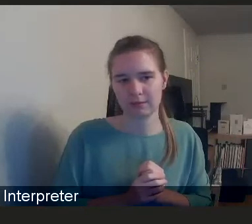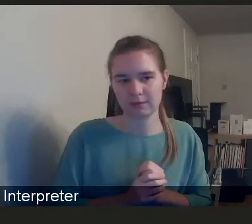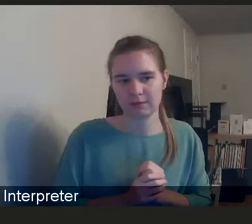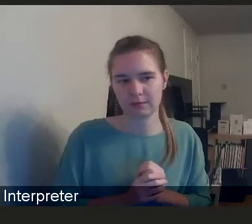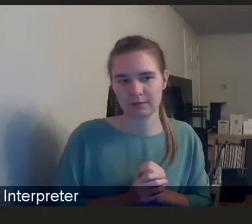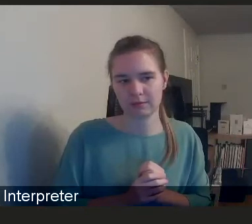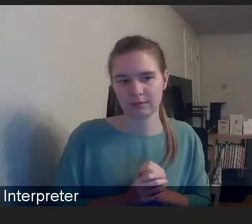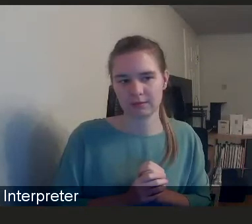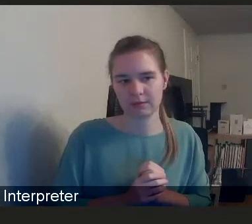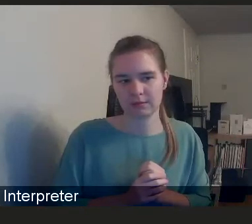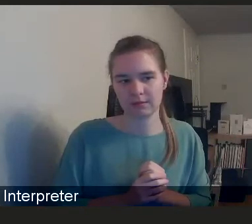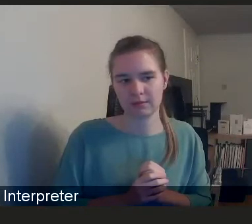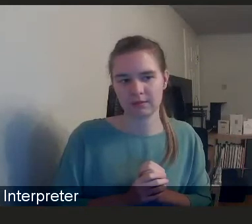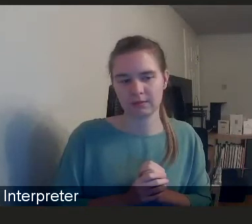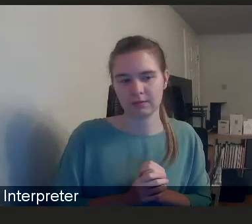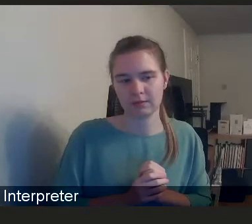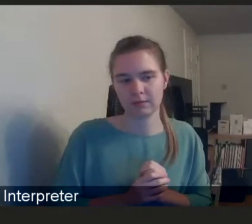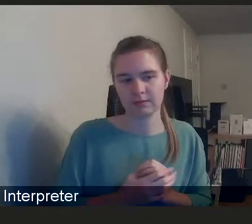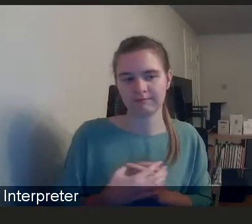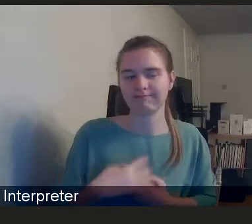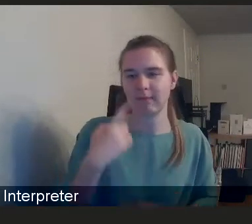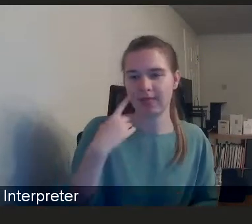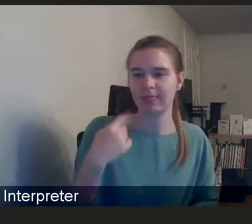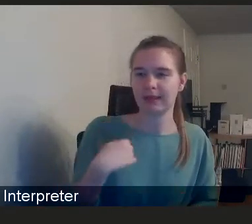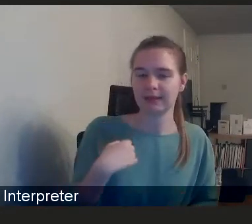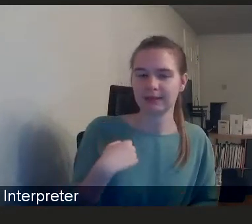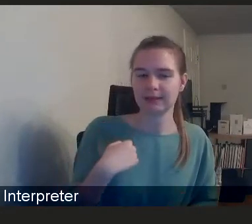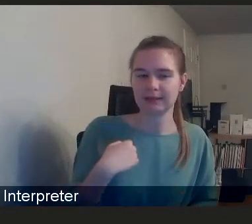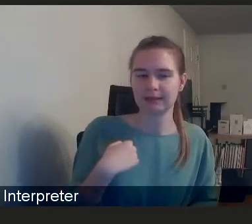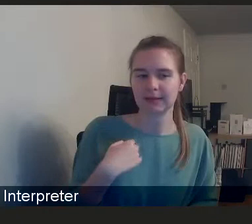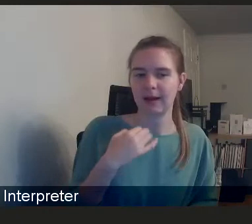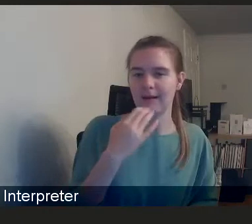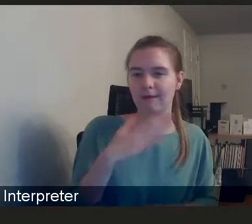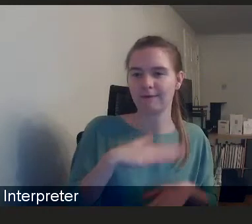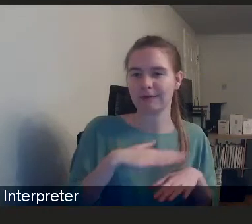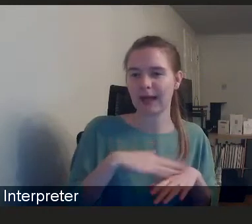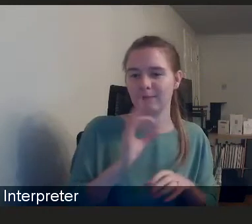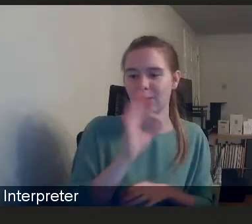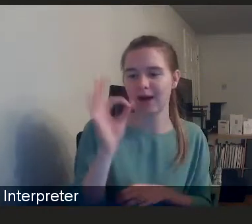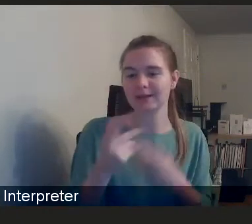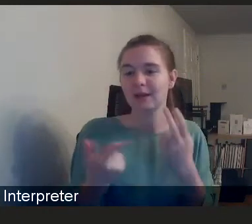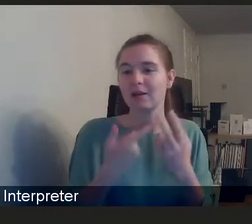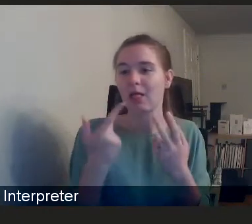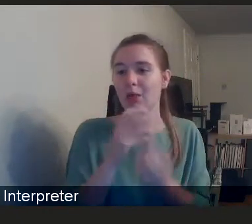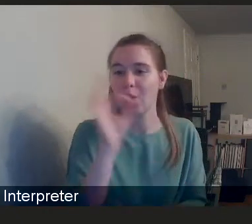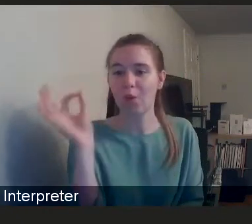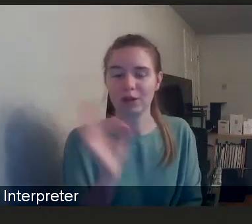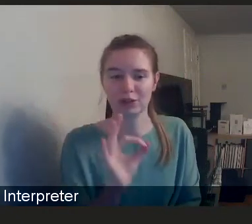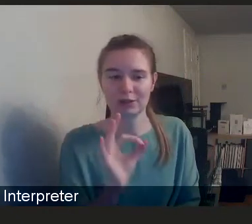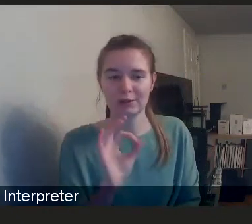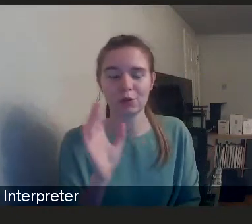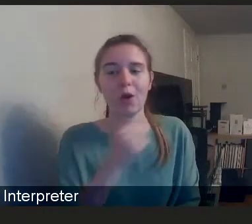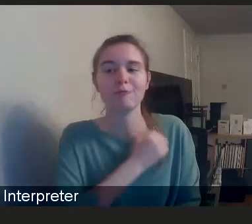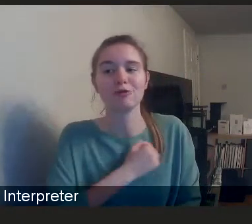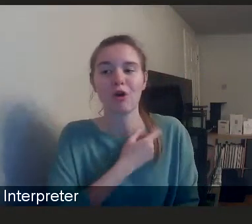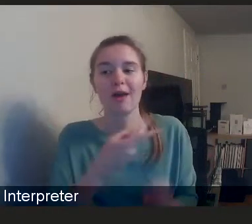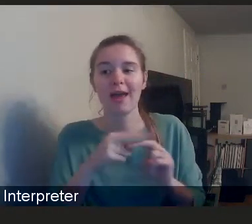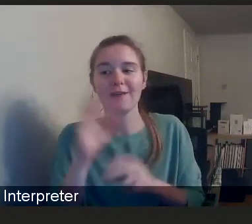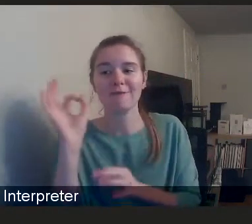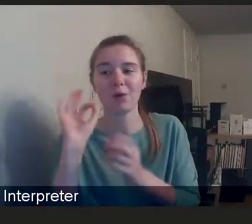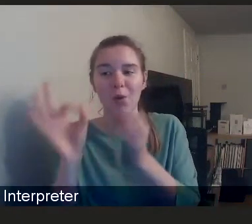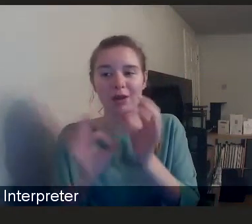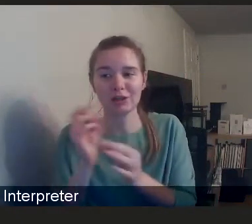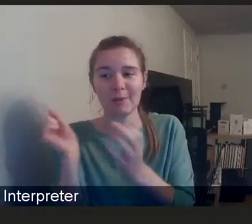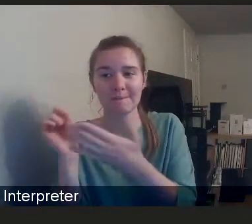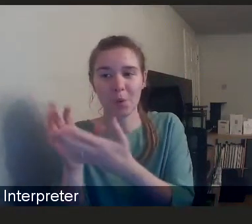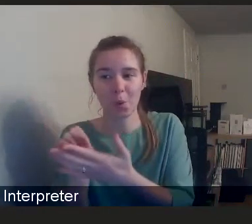So I think I've probably got enough time to ask another question and apologies to those who put in questions that I haven't been able